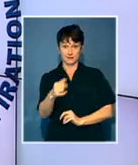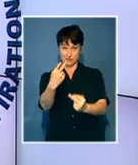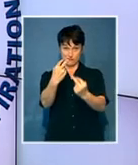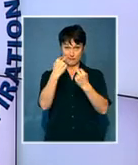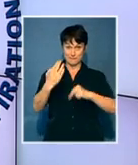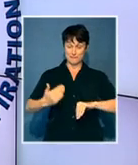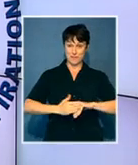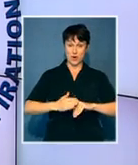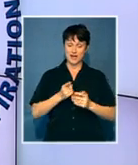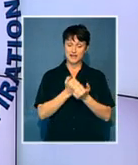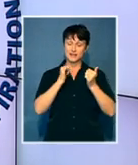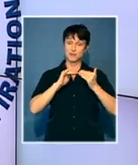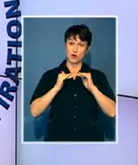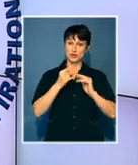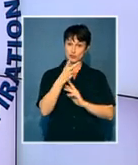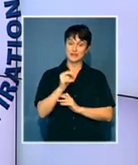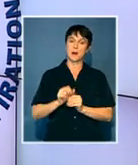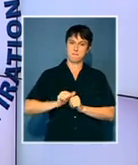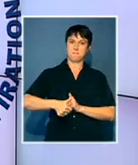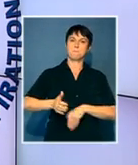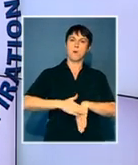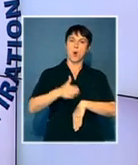20 continues after this break.